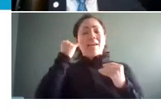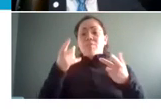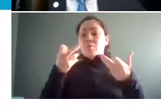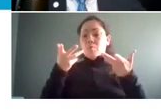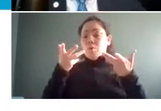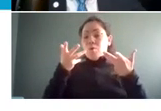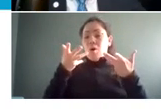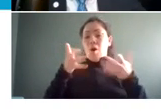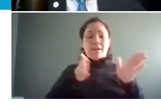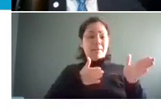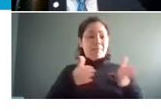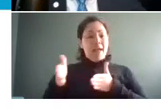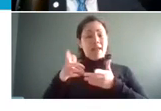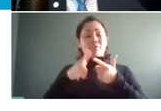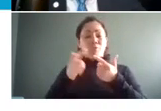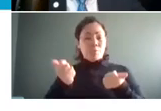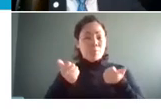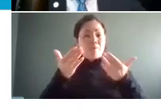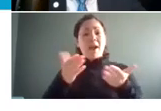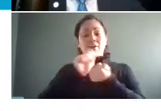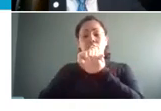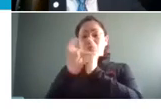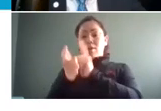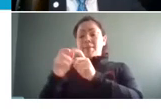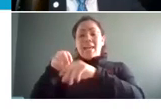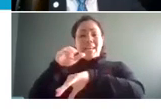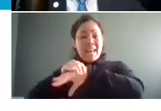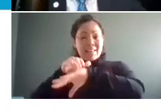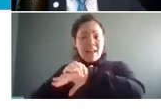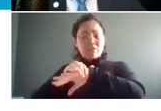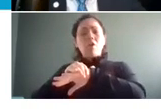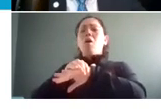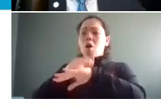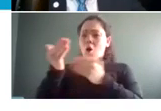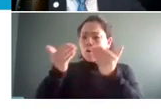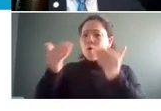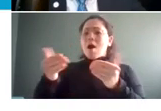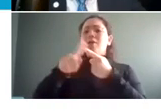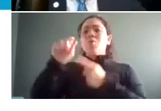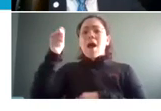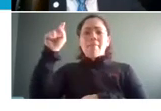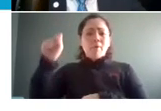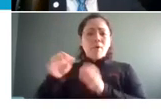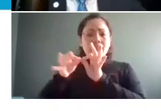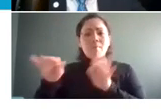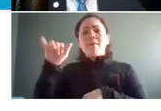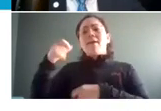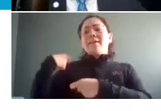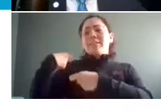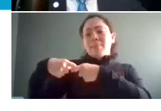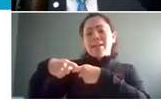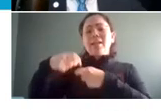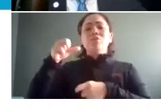to provide the transcript in english translating that transcript into spanish or any of the other